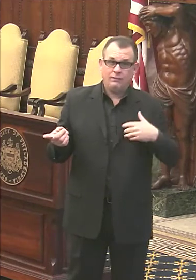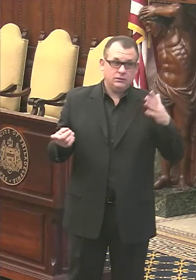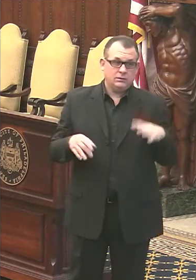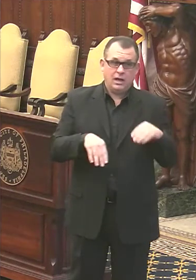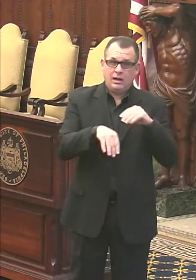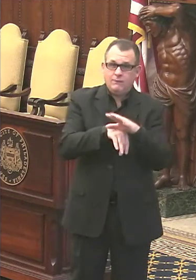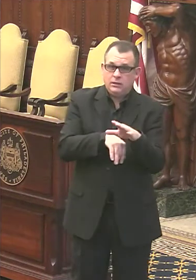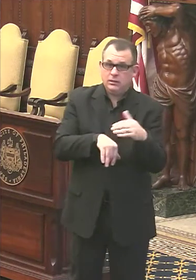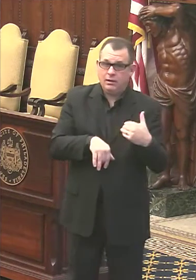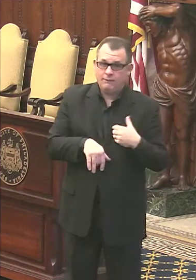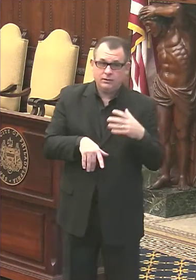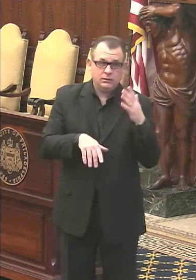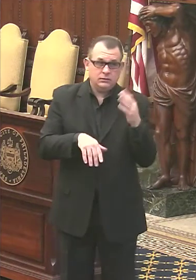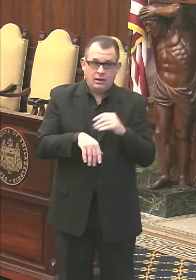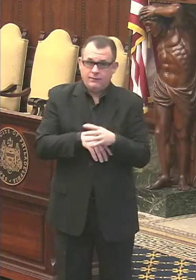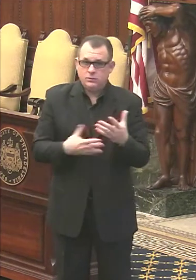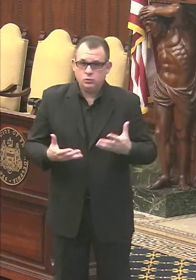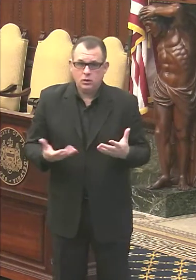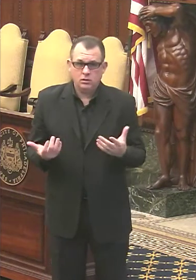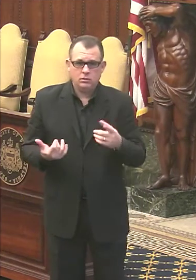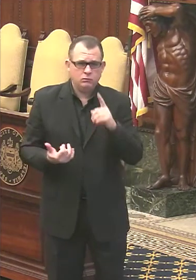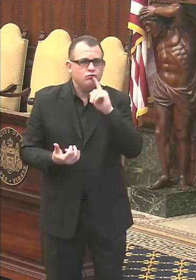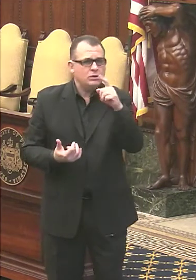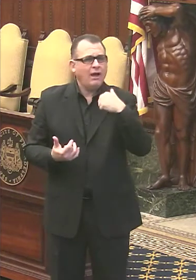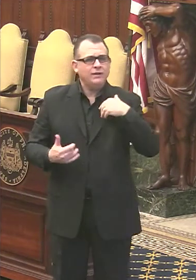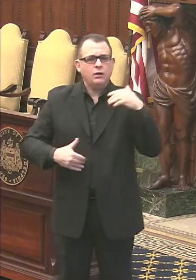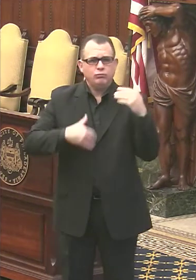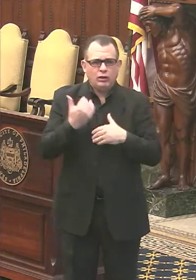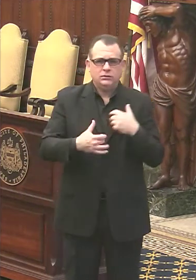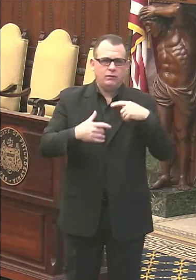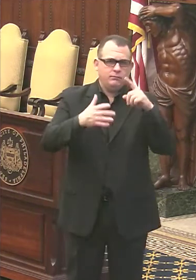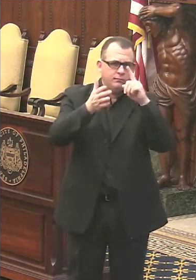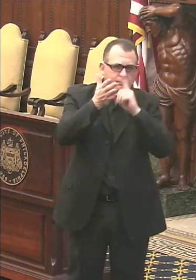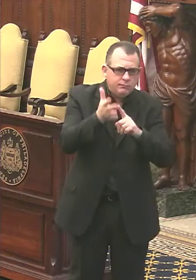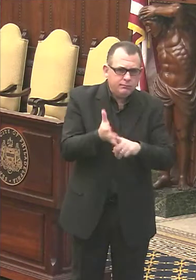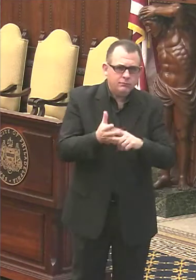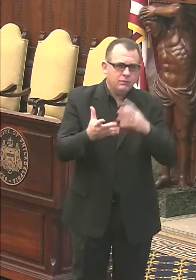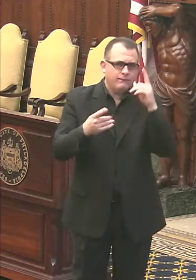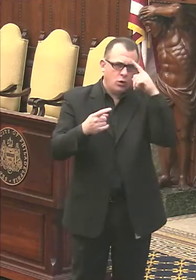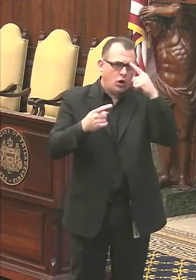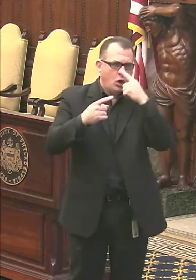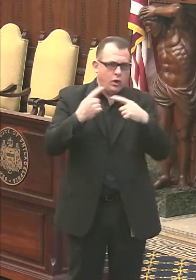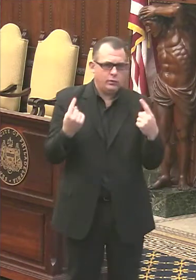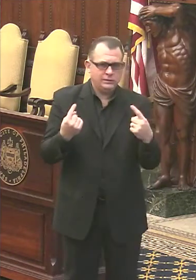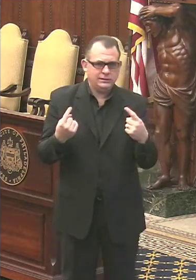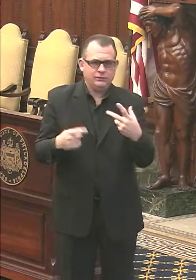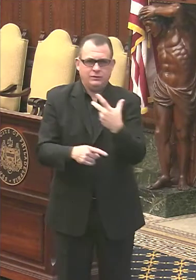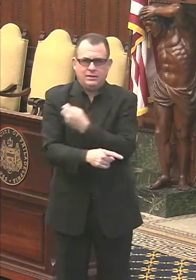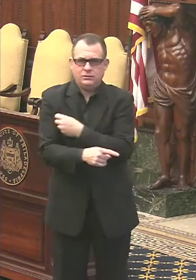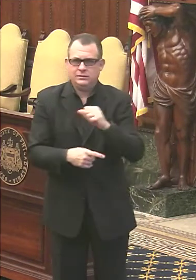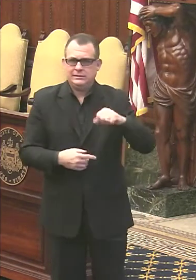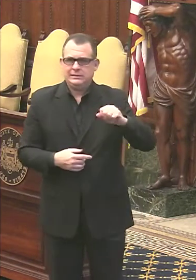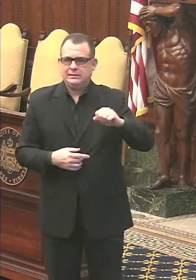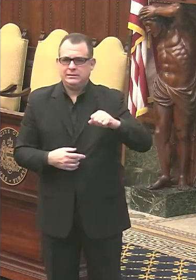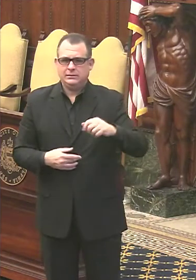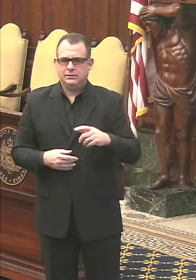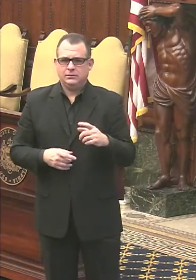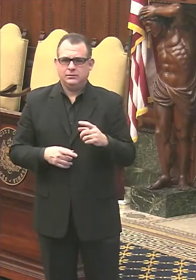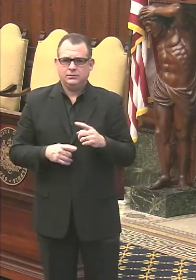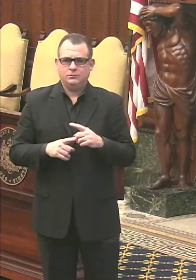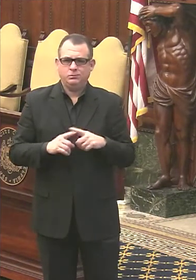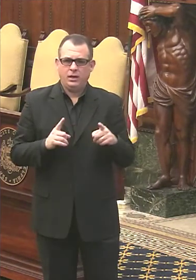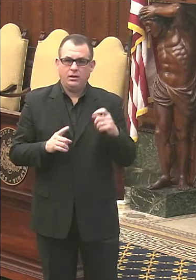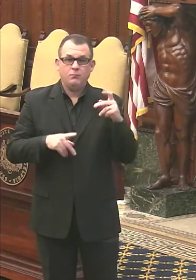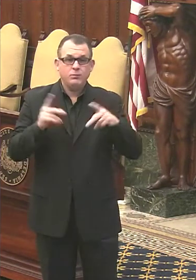Well, there, there is a process for looking at adverse, uh, reactions to the vaccine that's been in place at the federal level that people participate